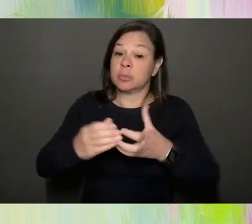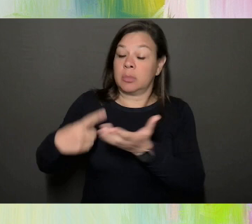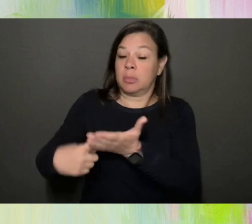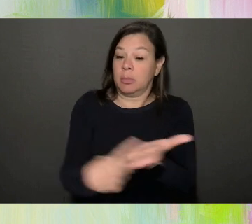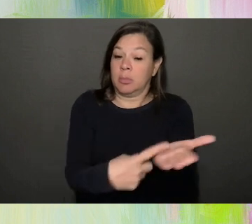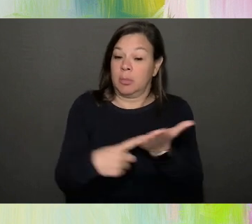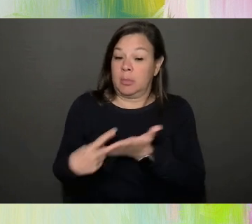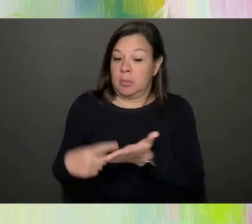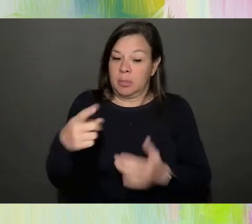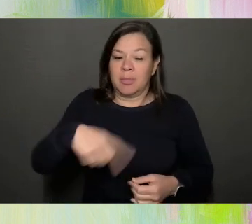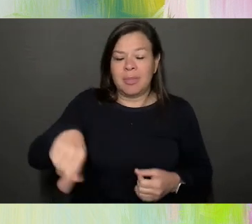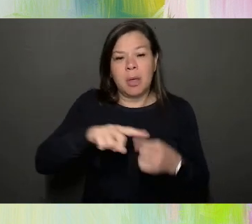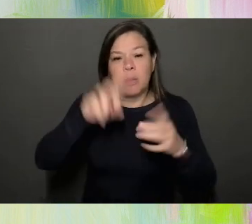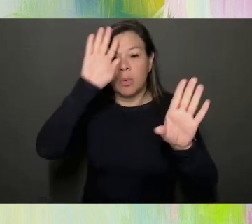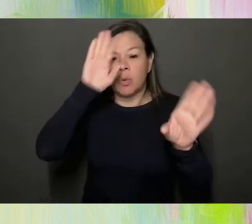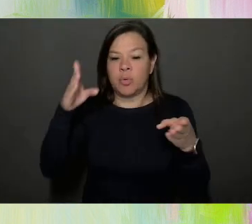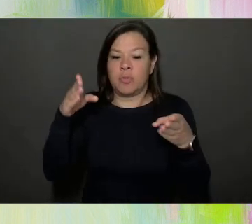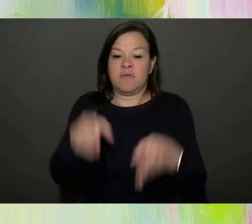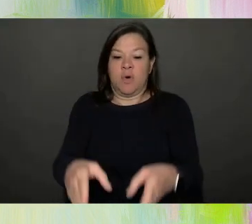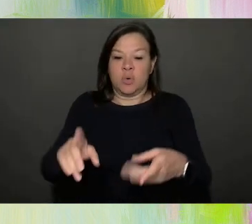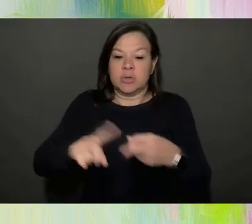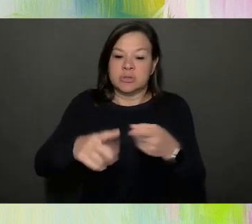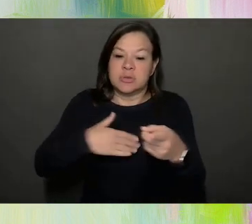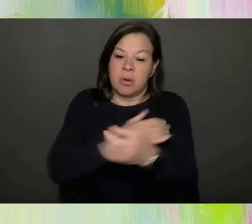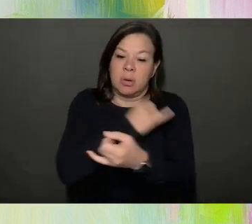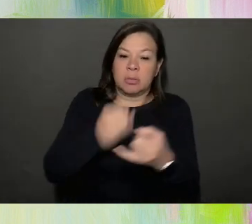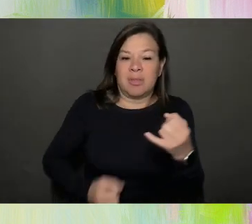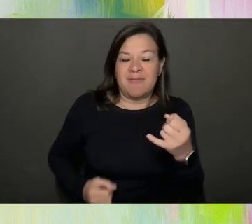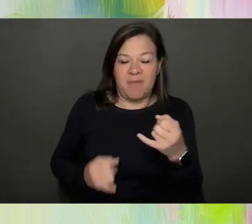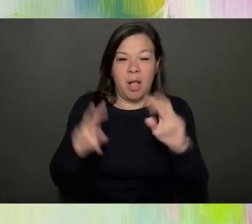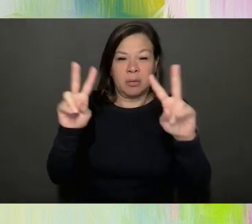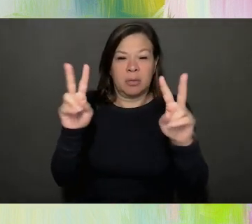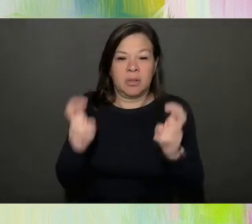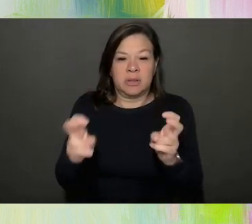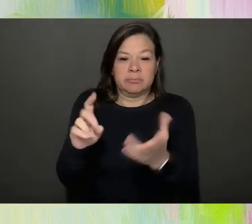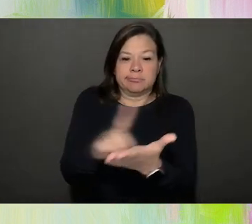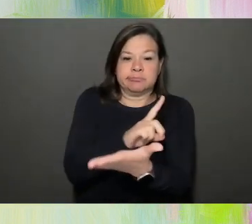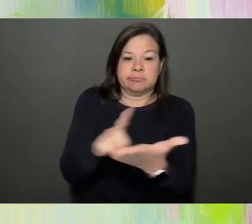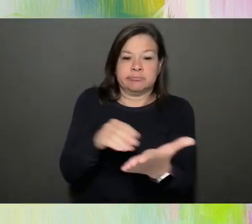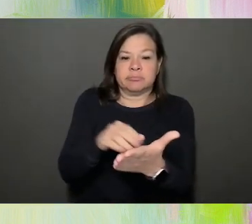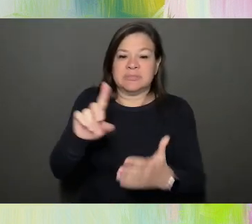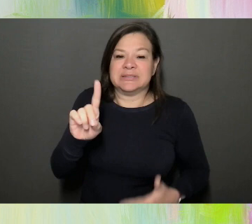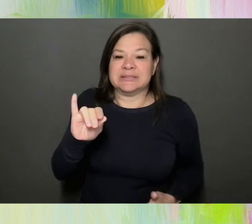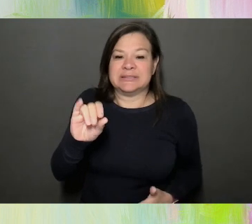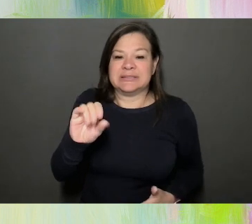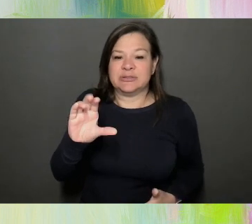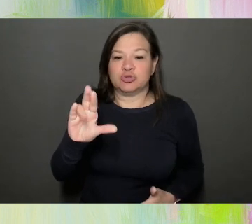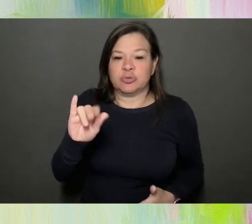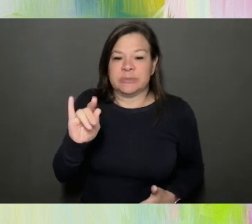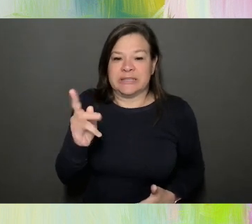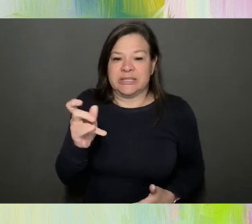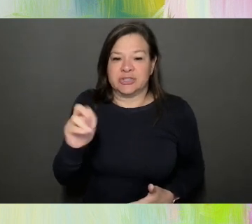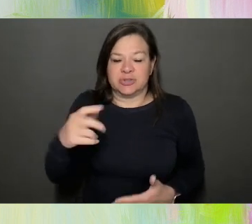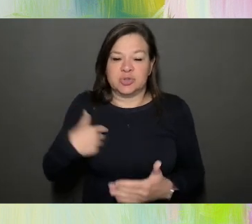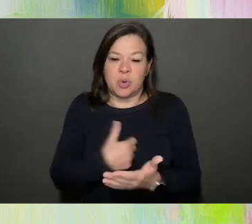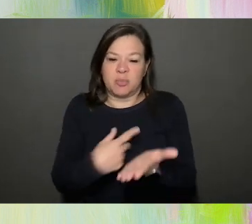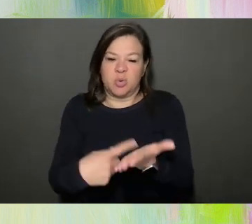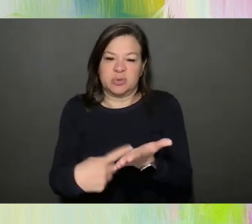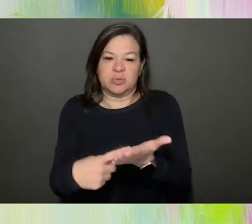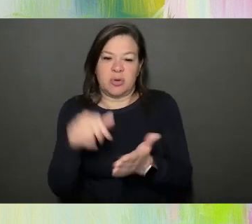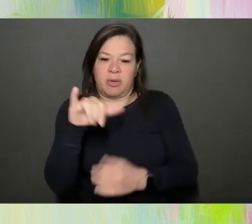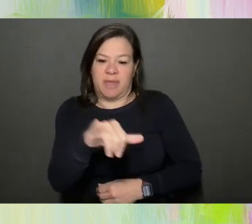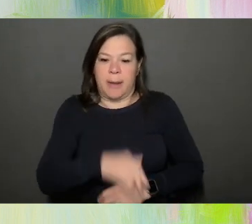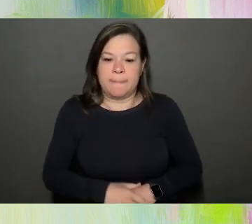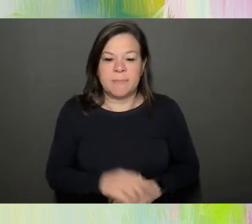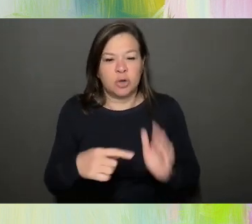focus mainly on discrimination as a topic. And, and, and this is what I'm going to show now. I'm going to show a